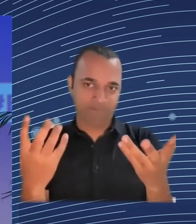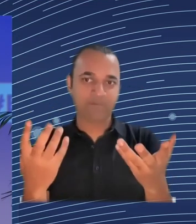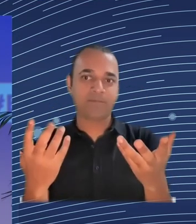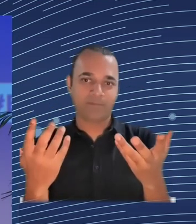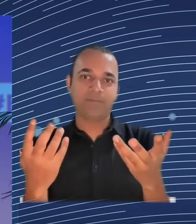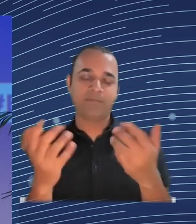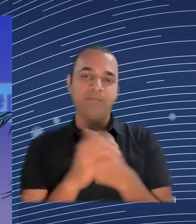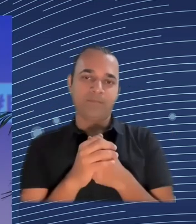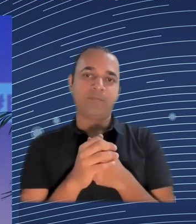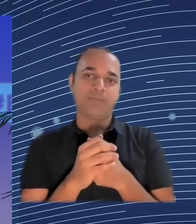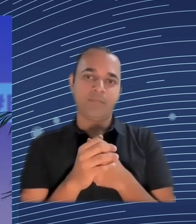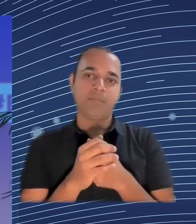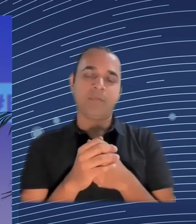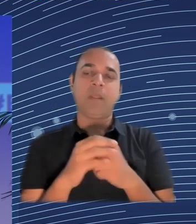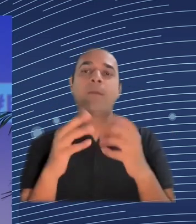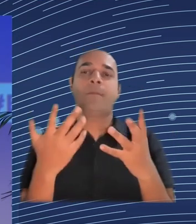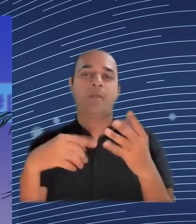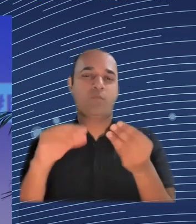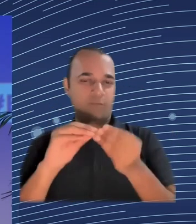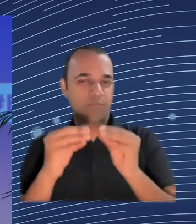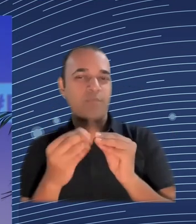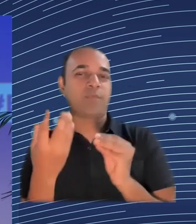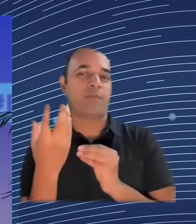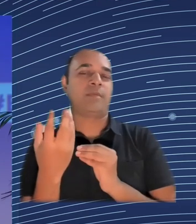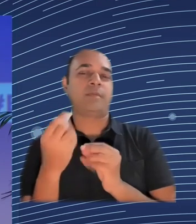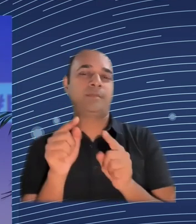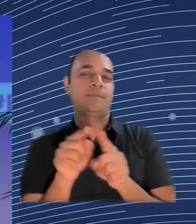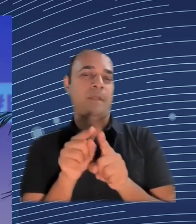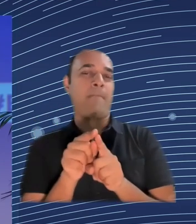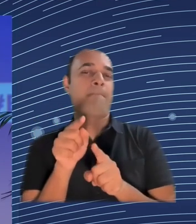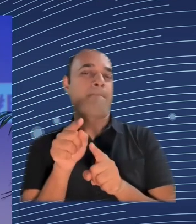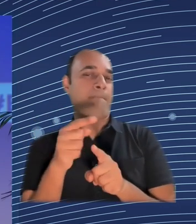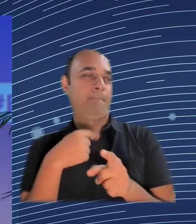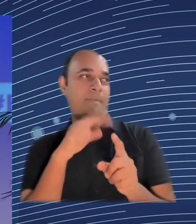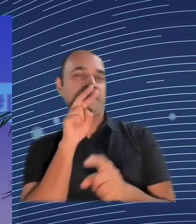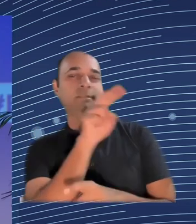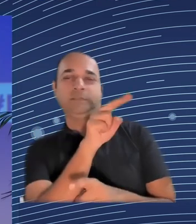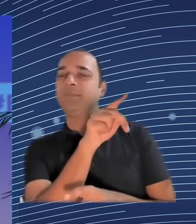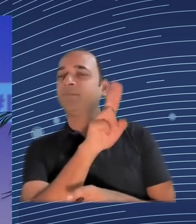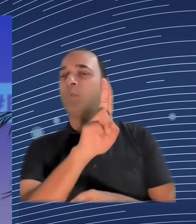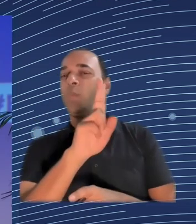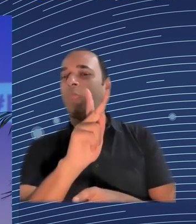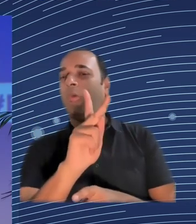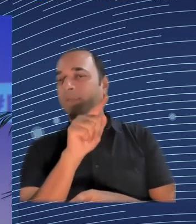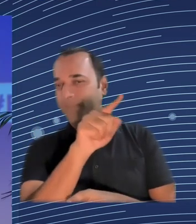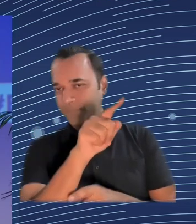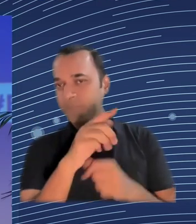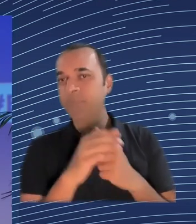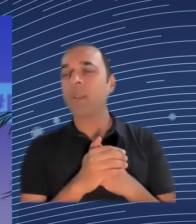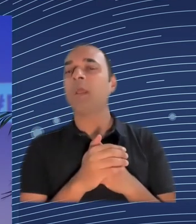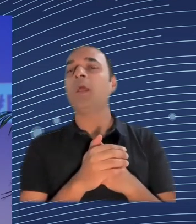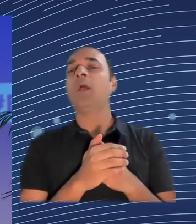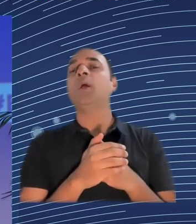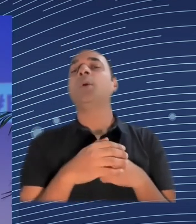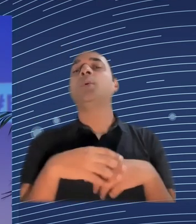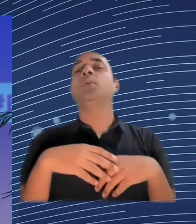development, the places that led to the revolution, has led to discontent. And ultimately to Brexit, and that is